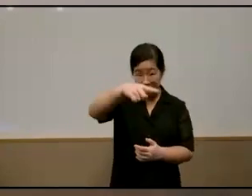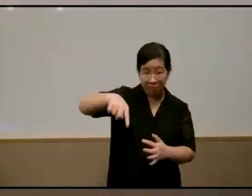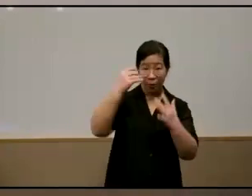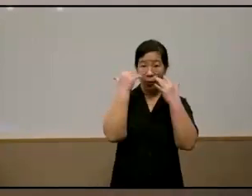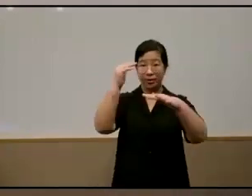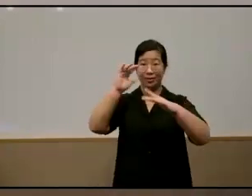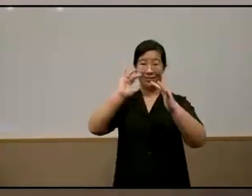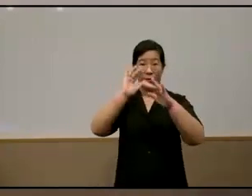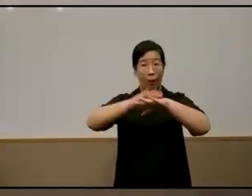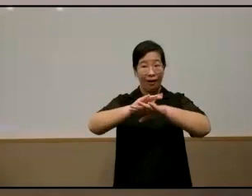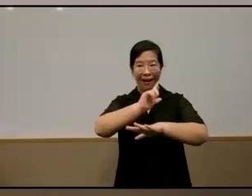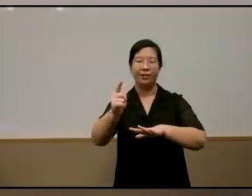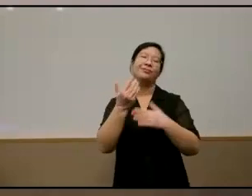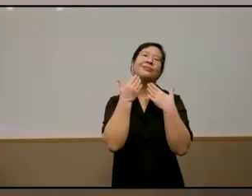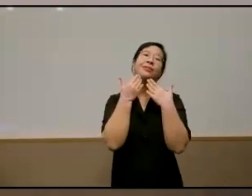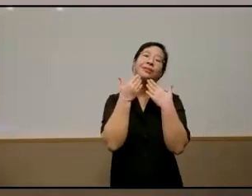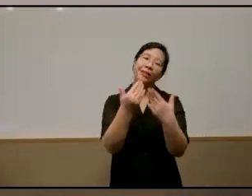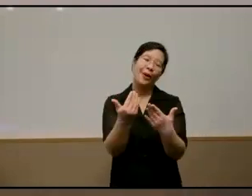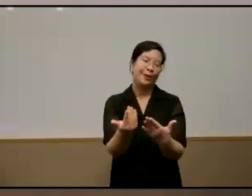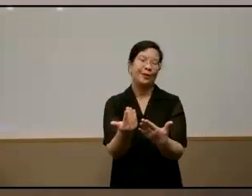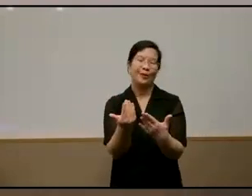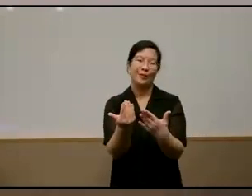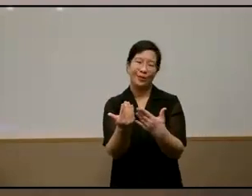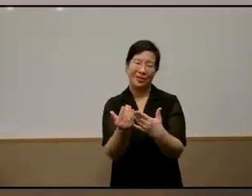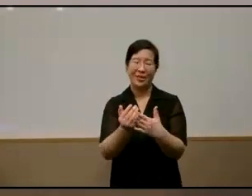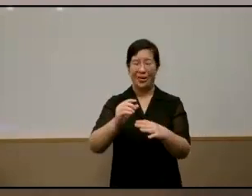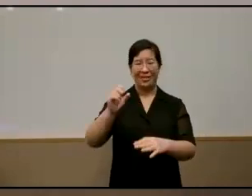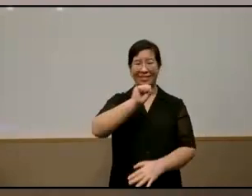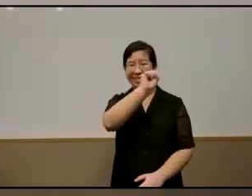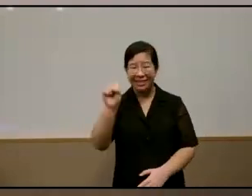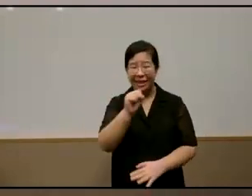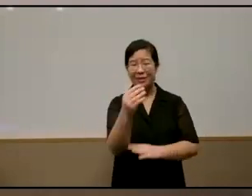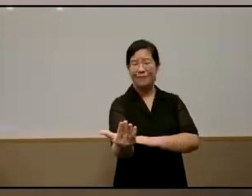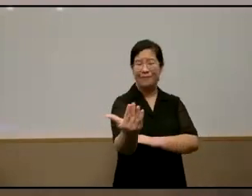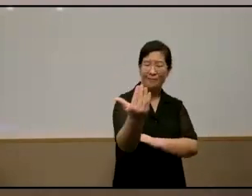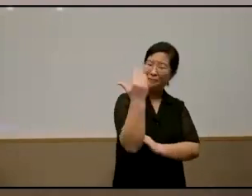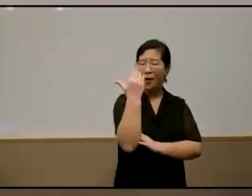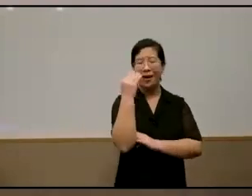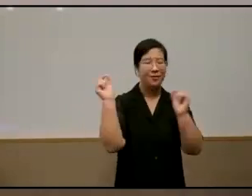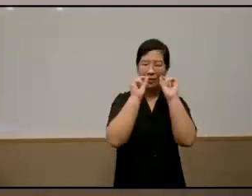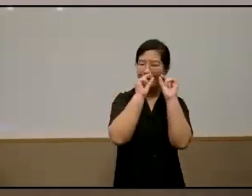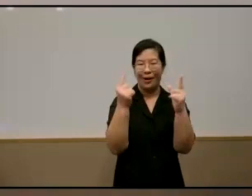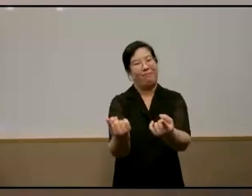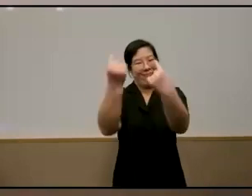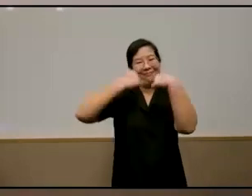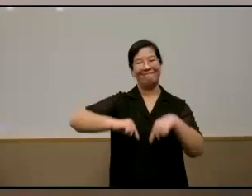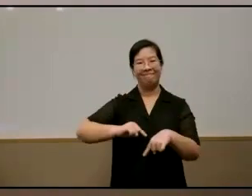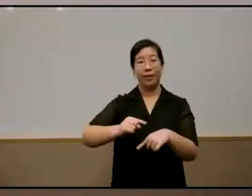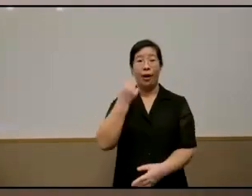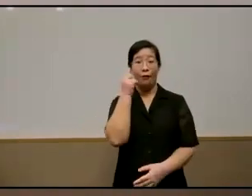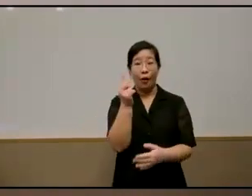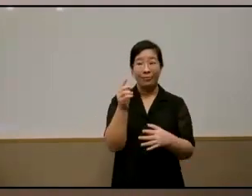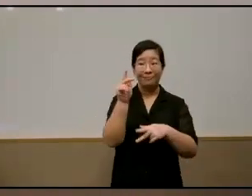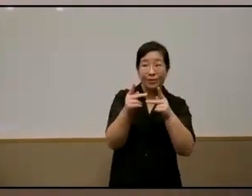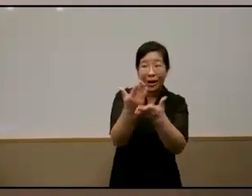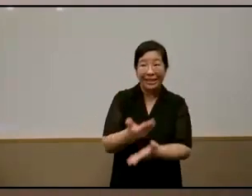thank you very much for making the time early on a Saturday morning of a long weekend to be with us and for those of you in the